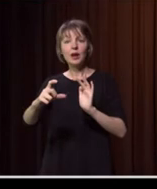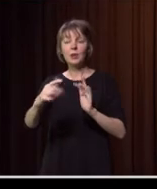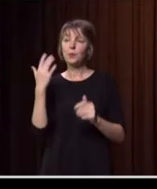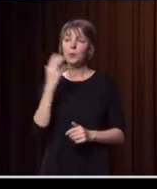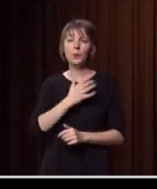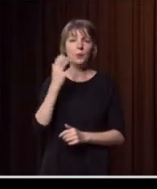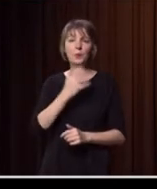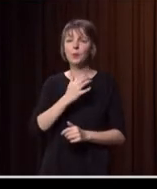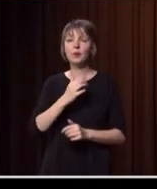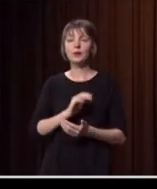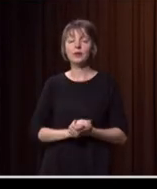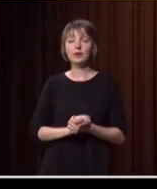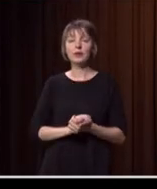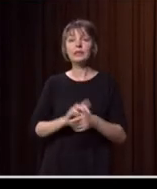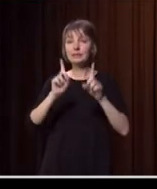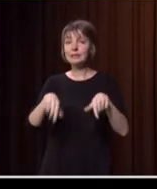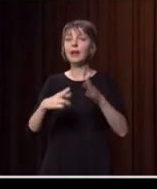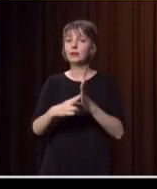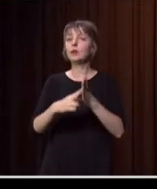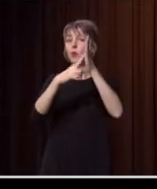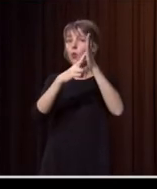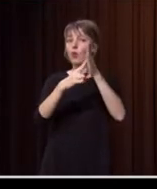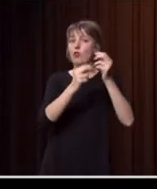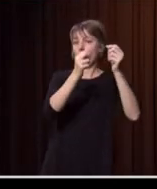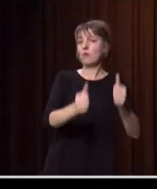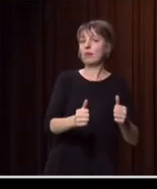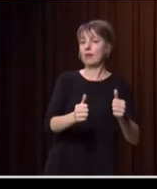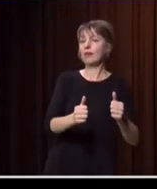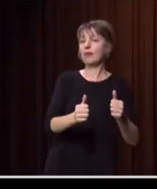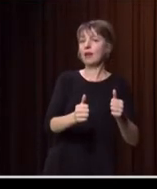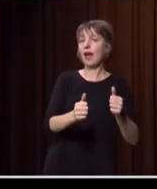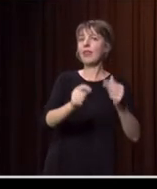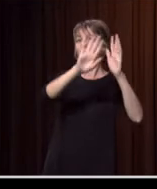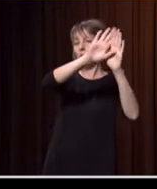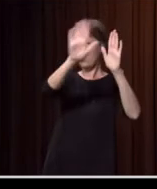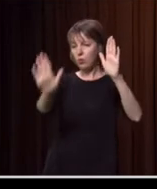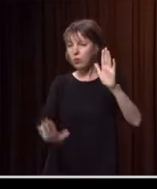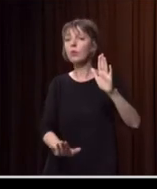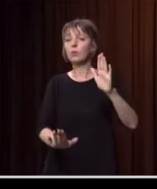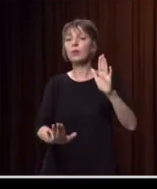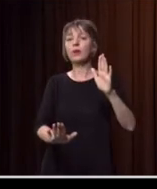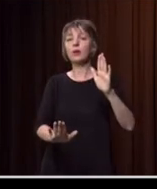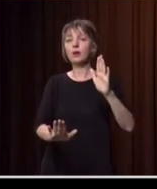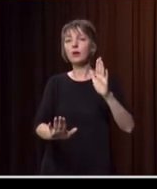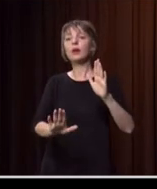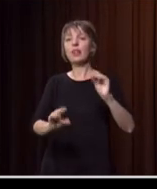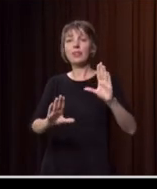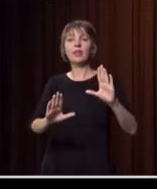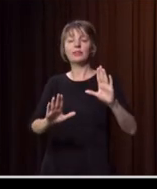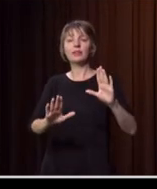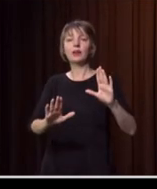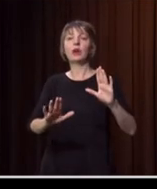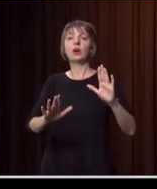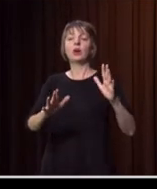And it started off very much in the north of state earlier on in the season and went all the way through until we saw the weather finally